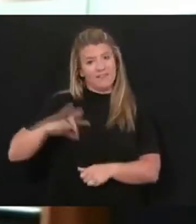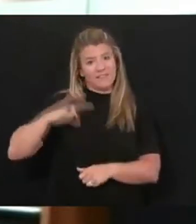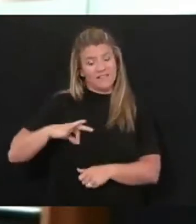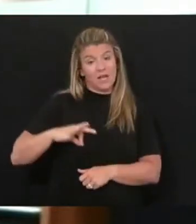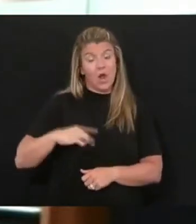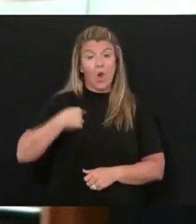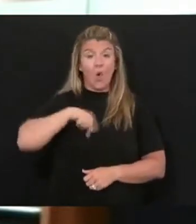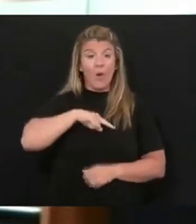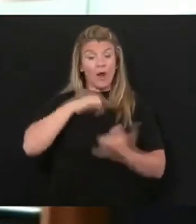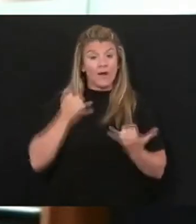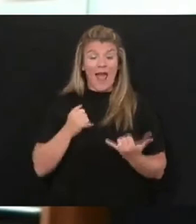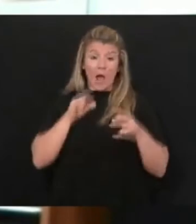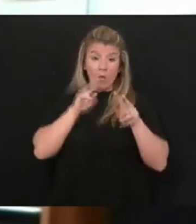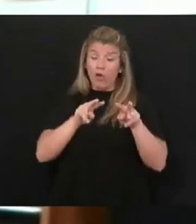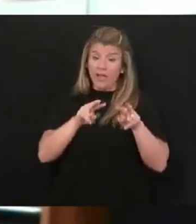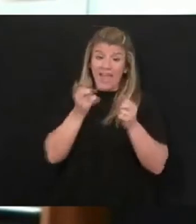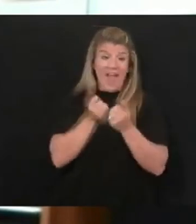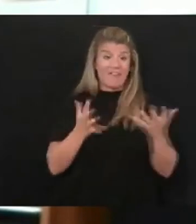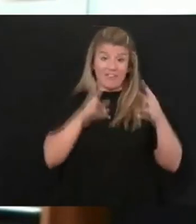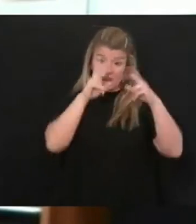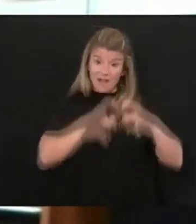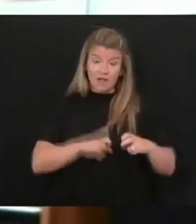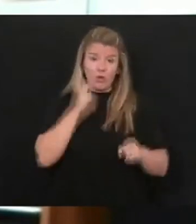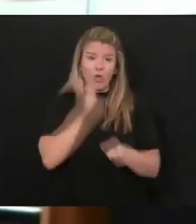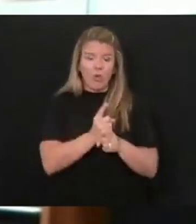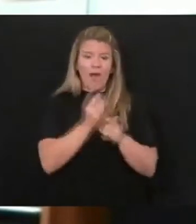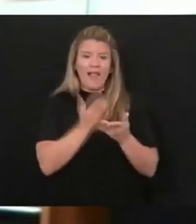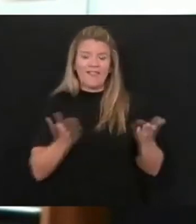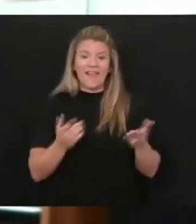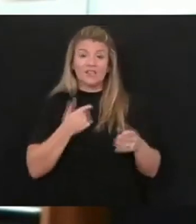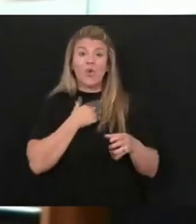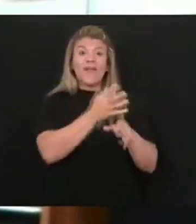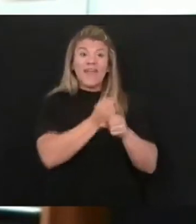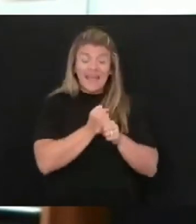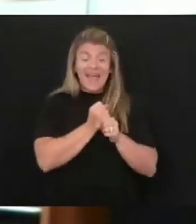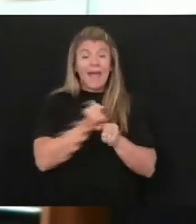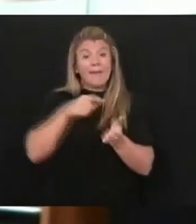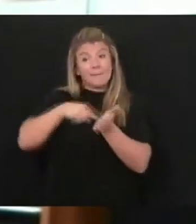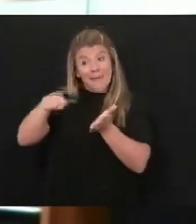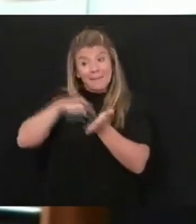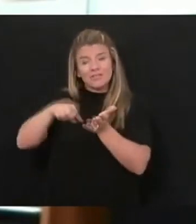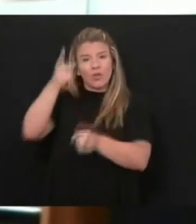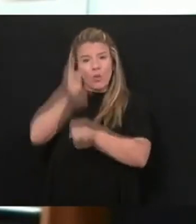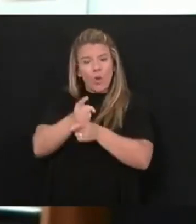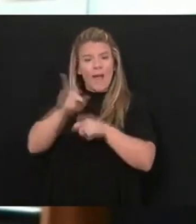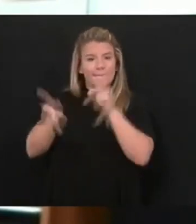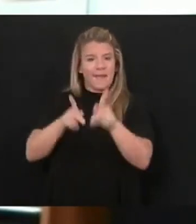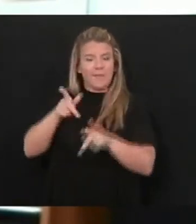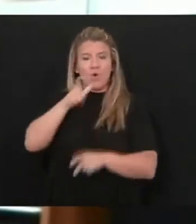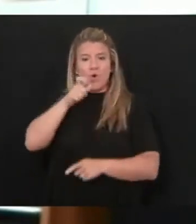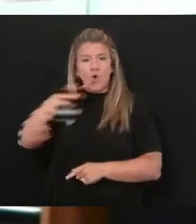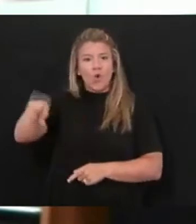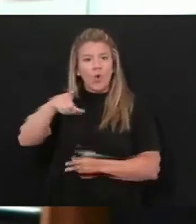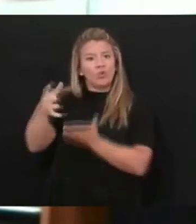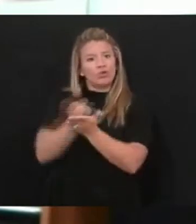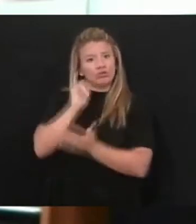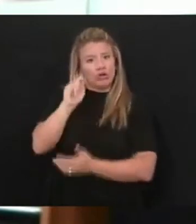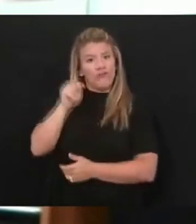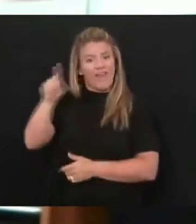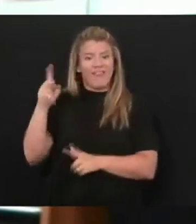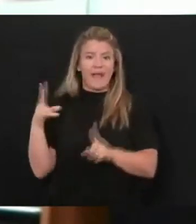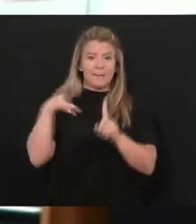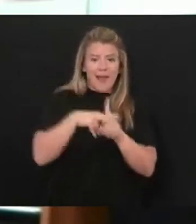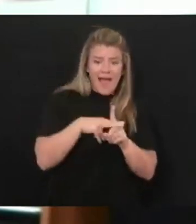taking the necessary steps, I can assure you, so that we can get PUA payments into the pockets of eligible individuals who've applied for those